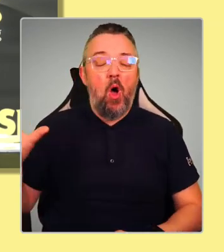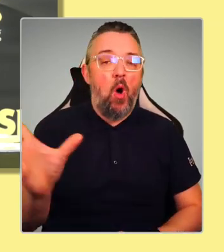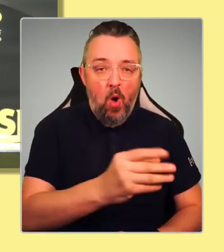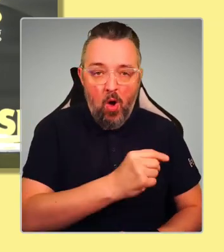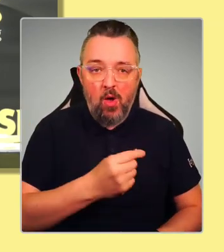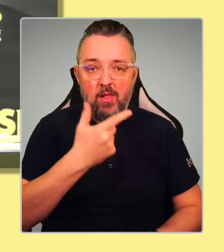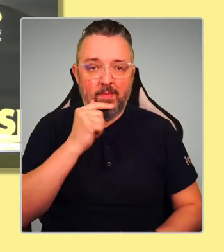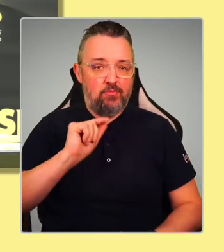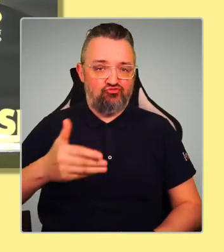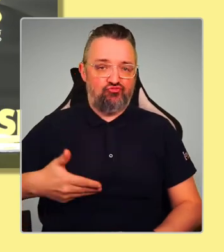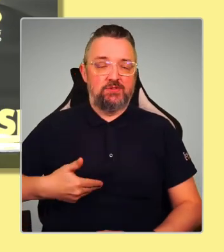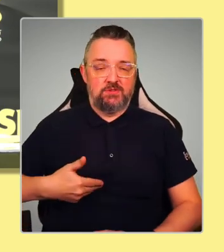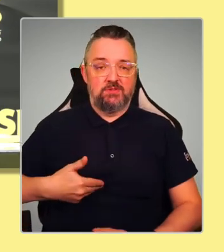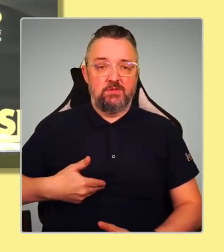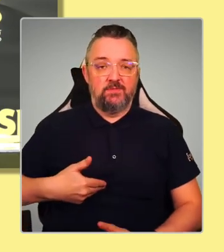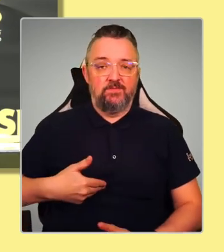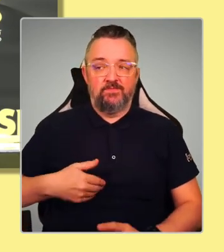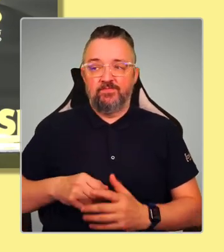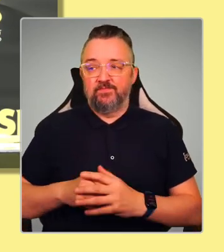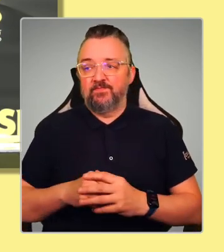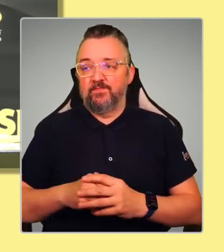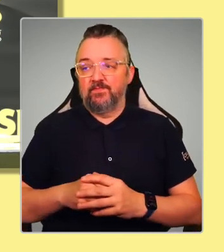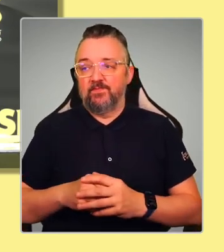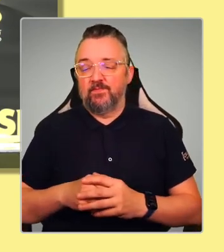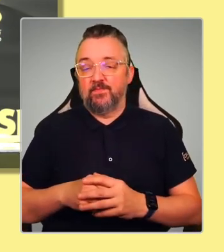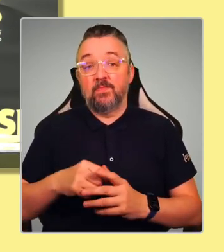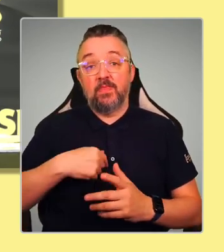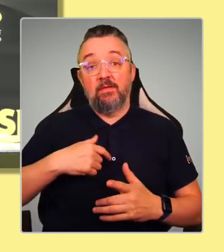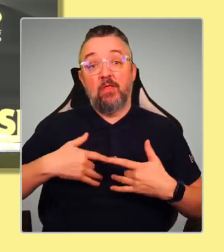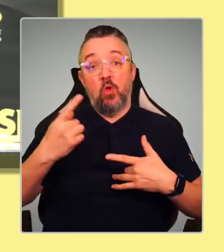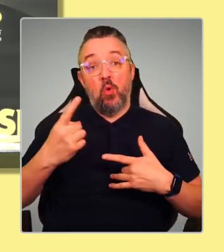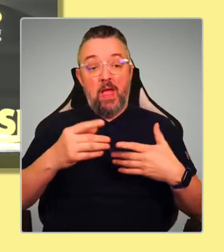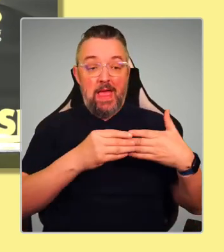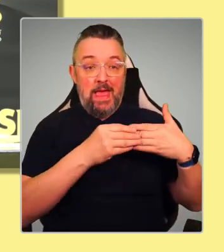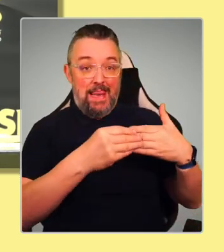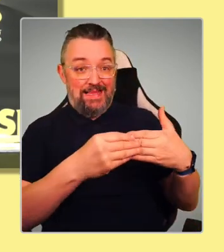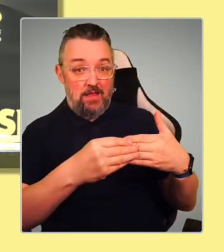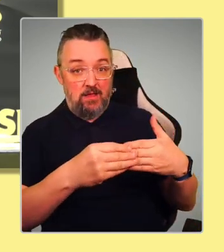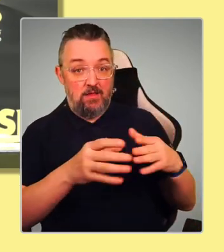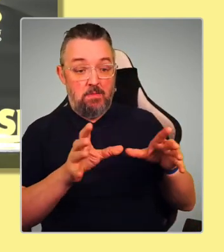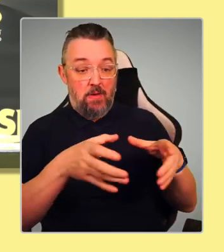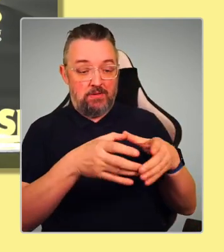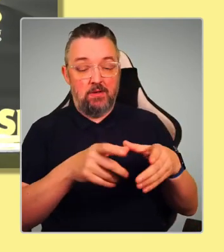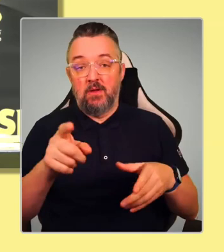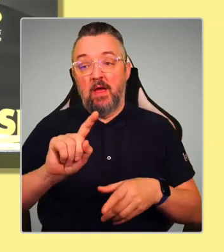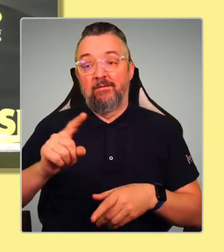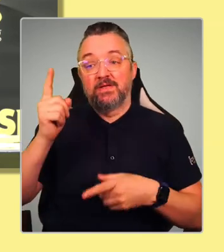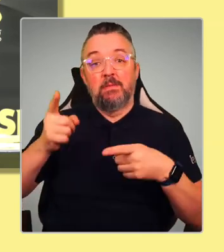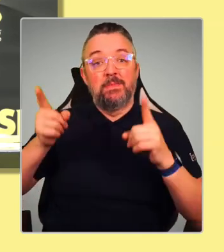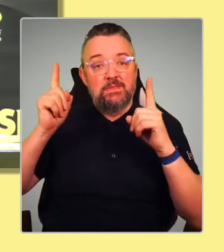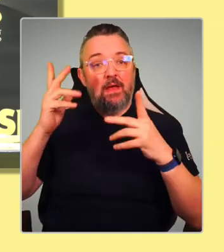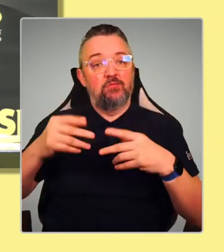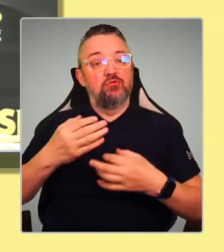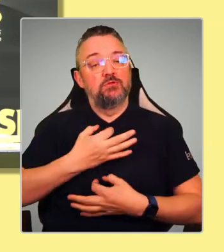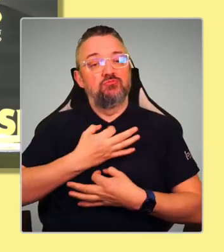But I do think that the leader of the party and the first minister needs to represent the values of the party and the things that we stand